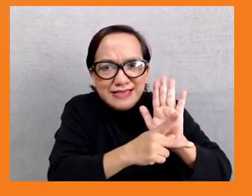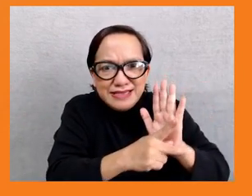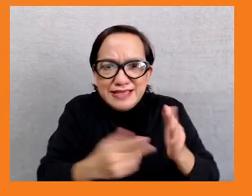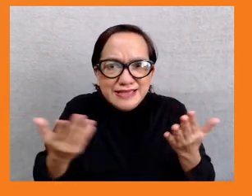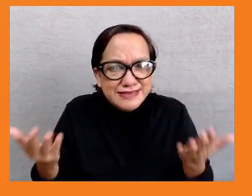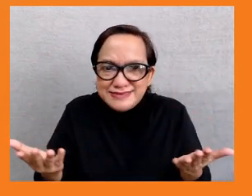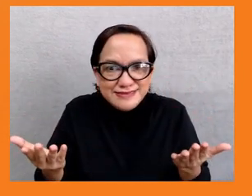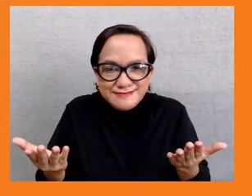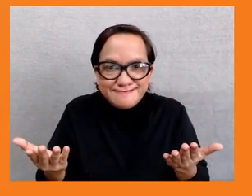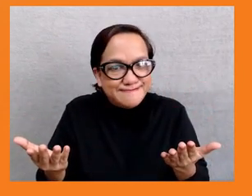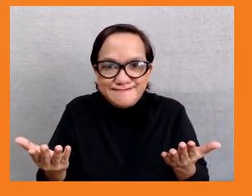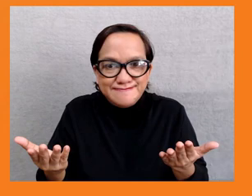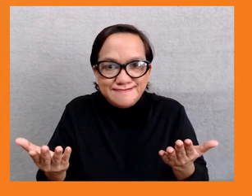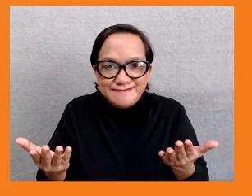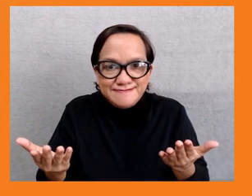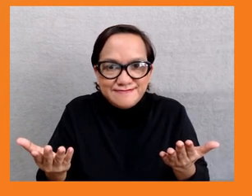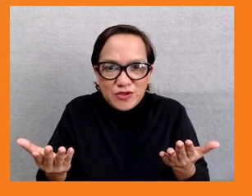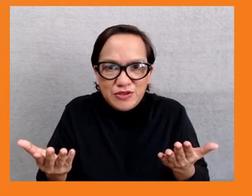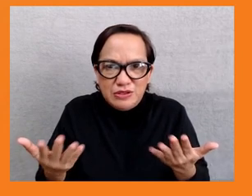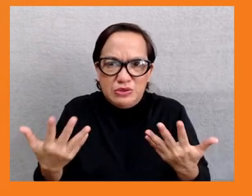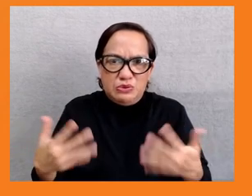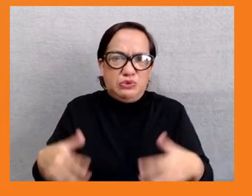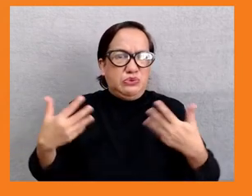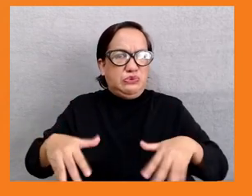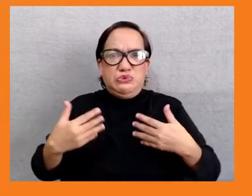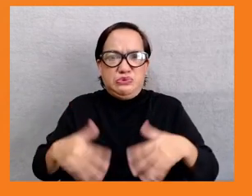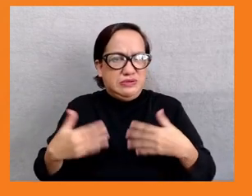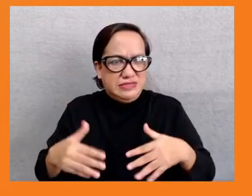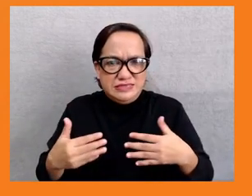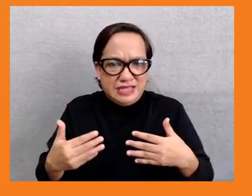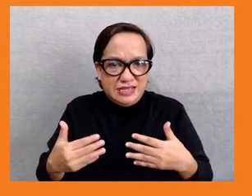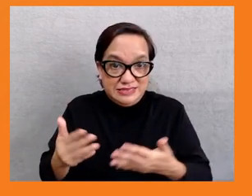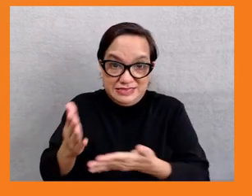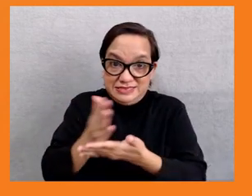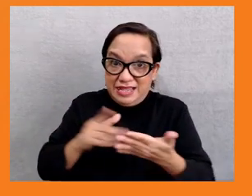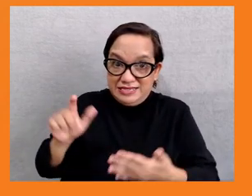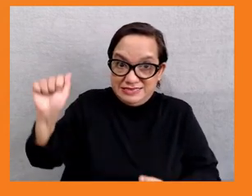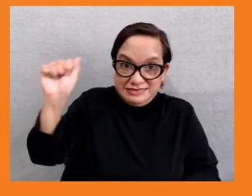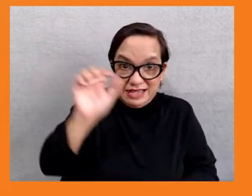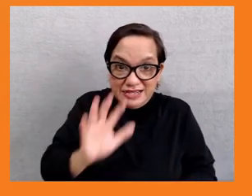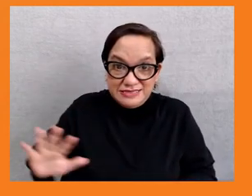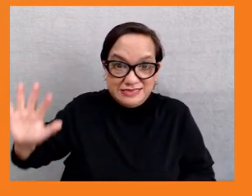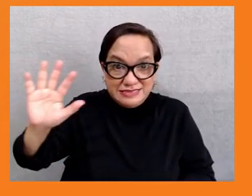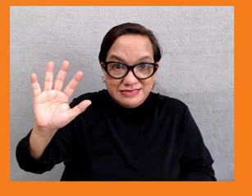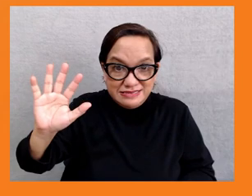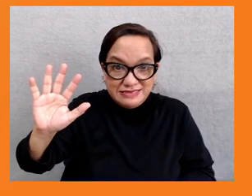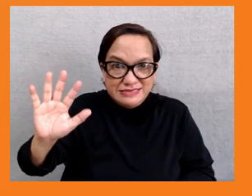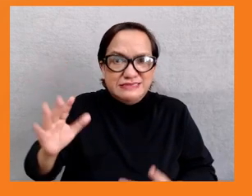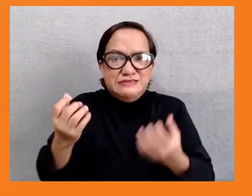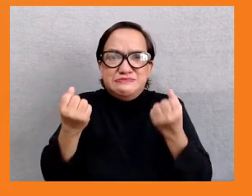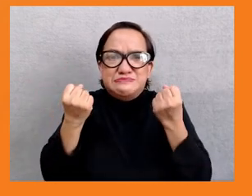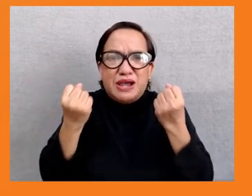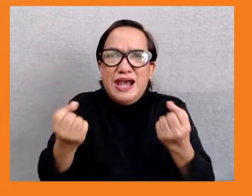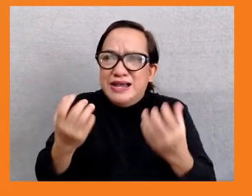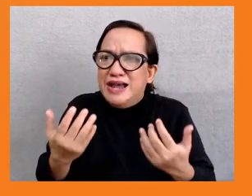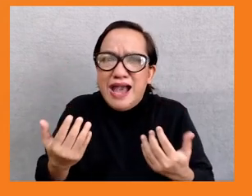A few Asian governments, though, of all income levels have done a lot to fight inequality during COVID-19 using equitable public